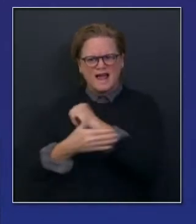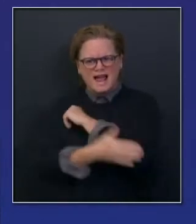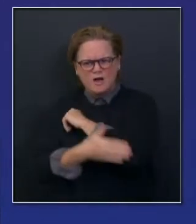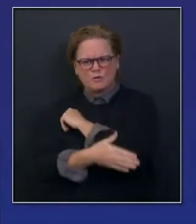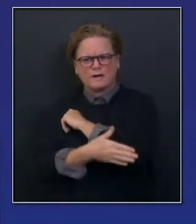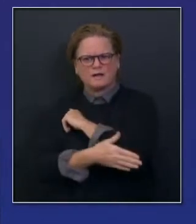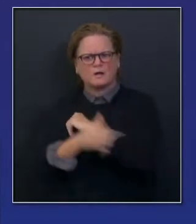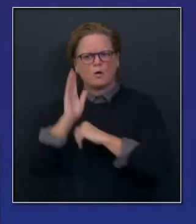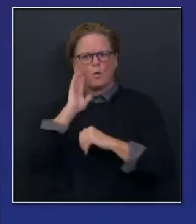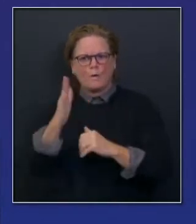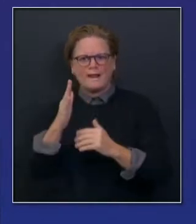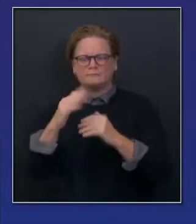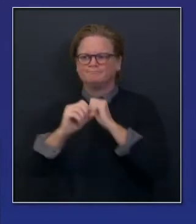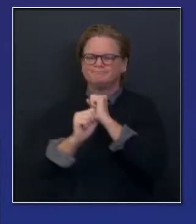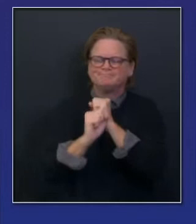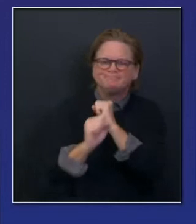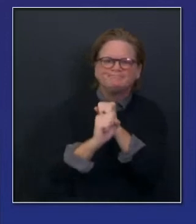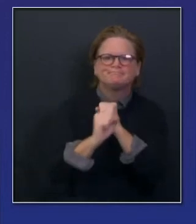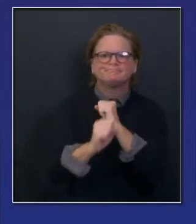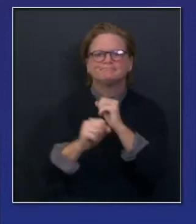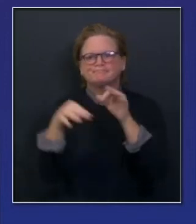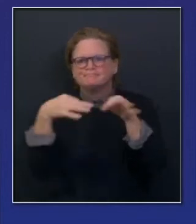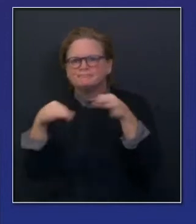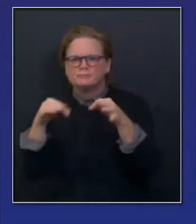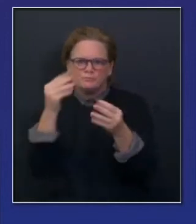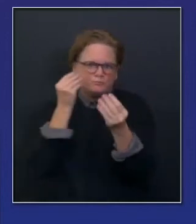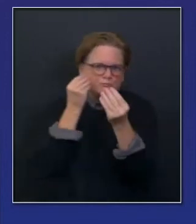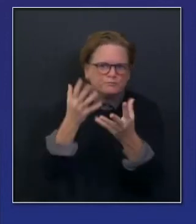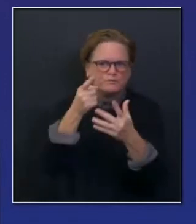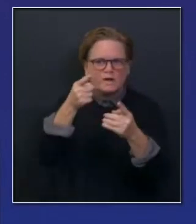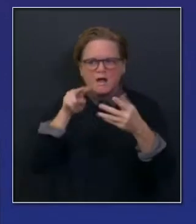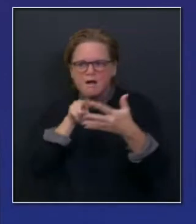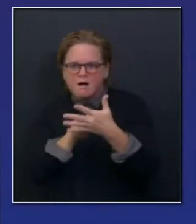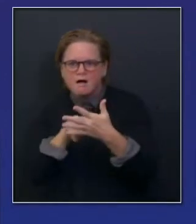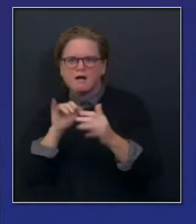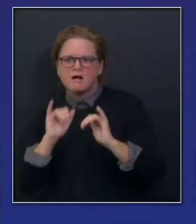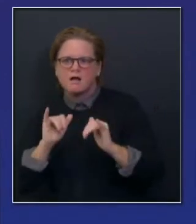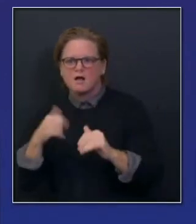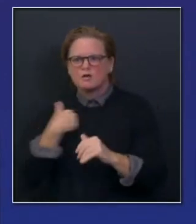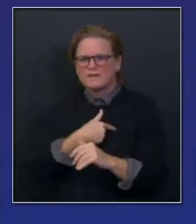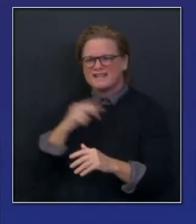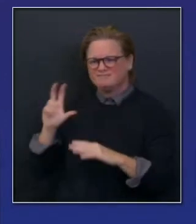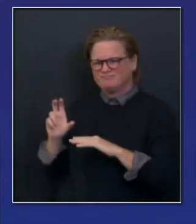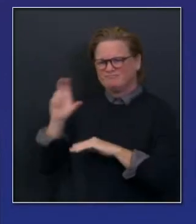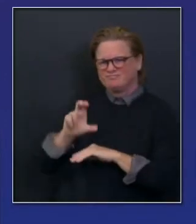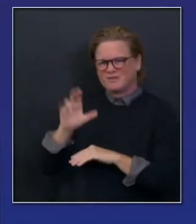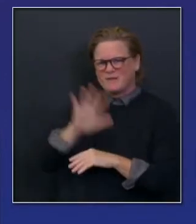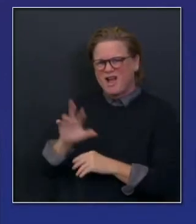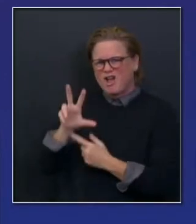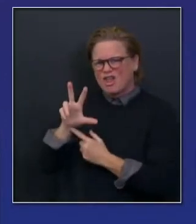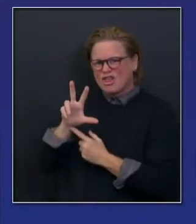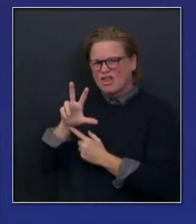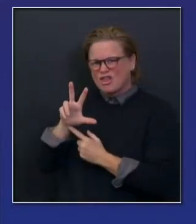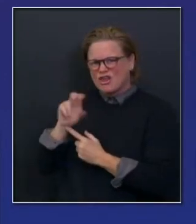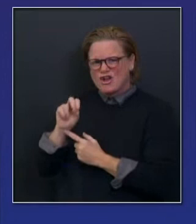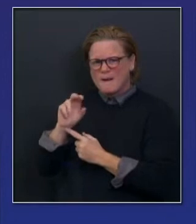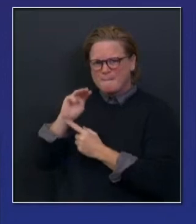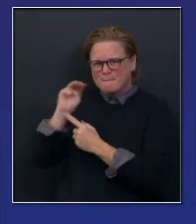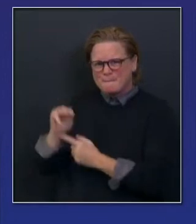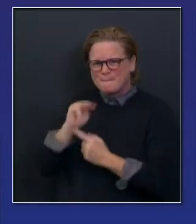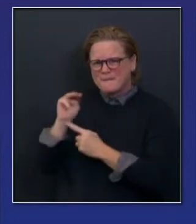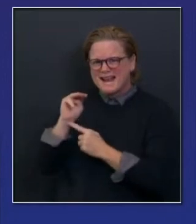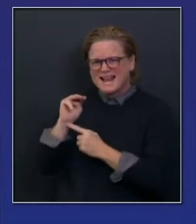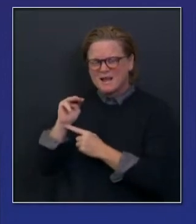campaign assets. We're putting over $30 million into the first, well, first tranche investment